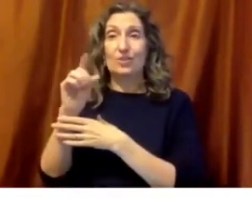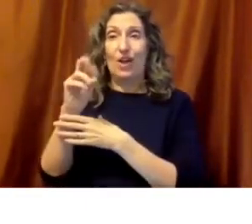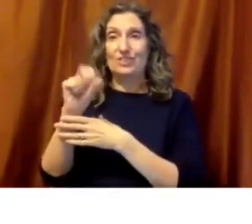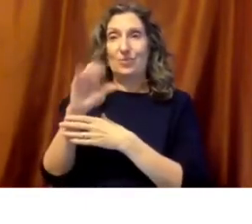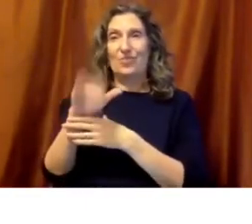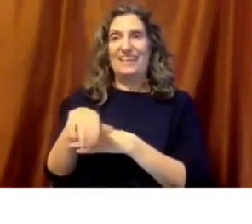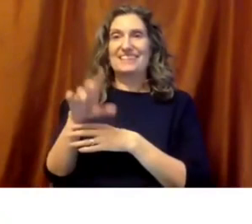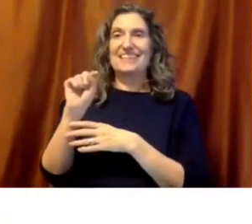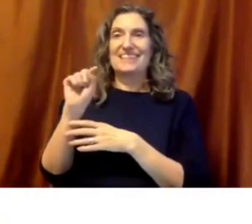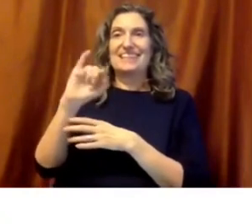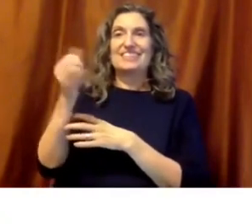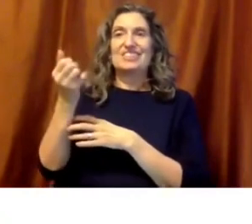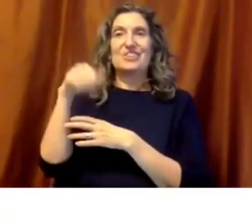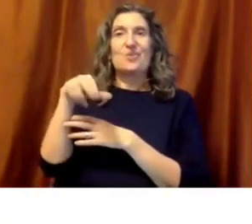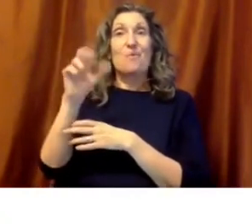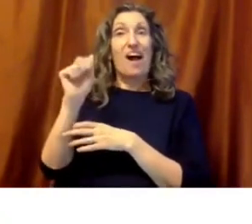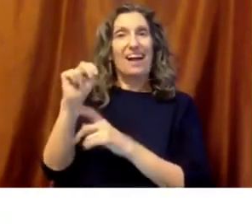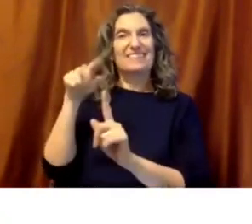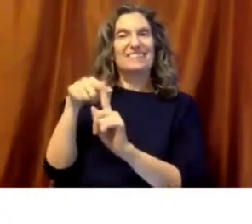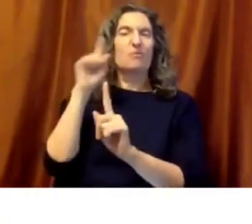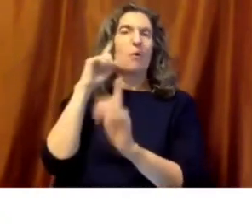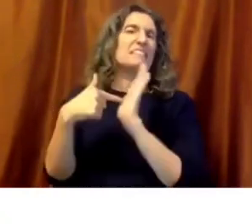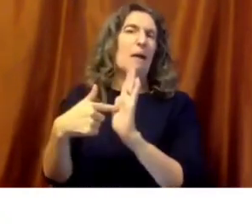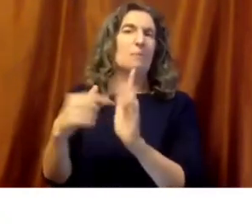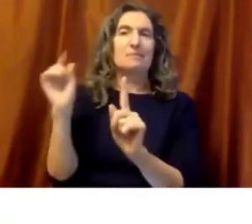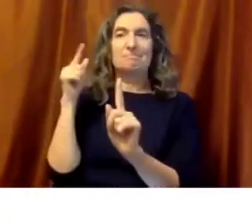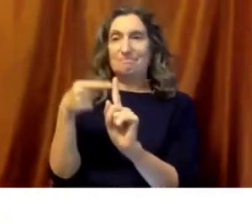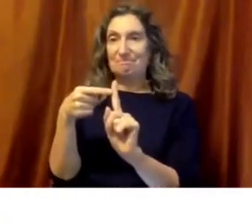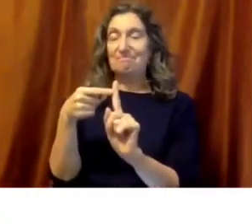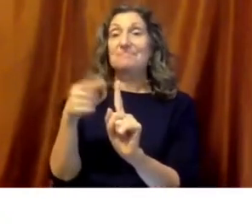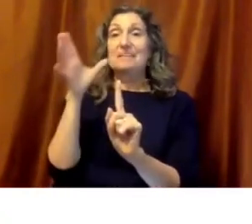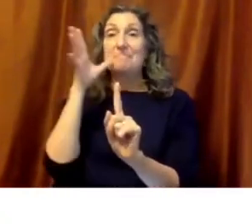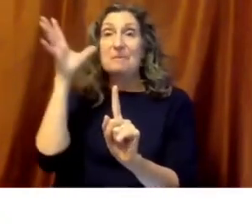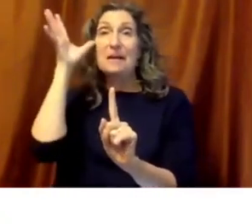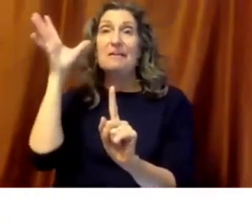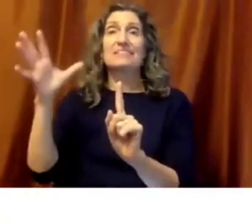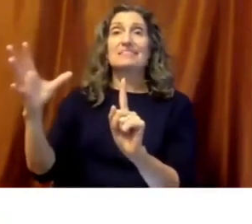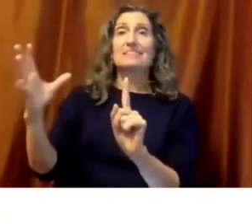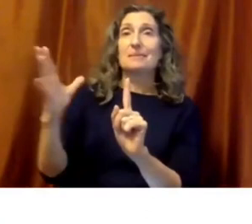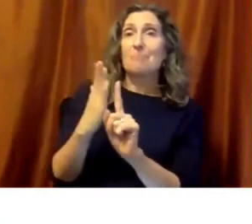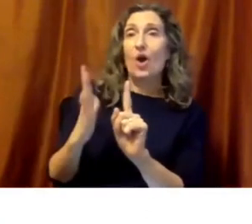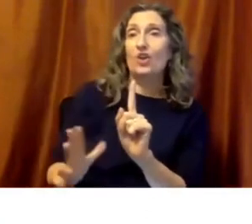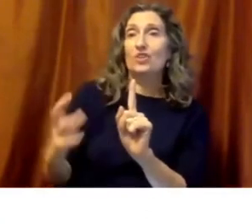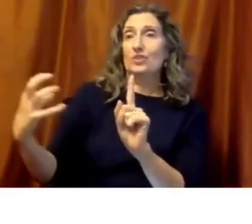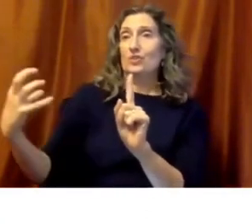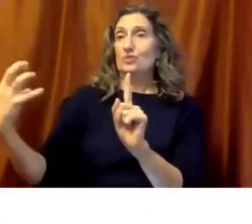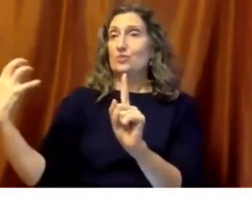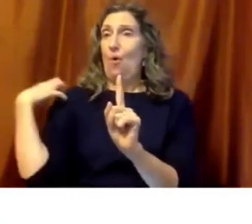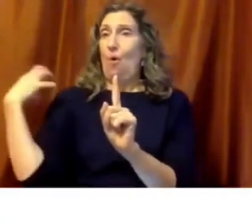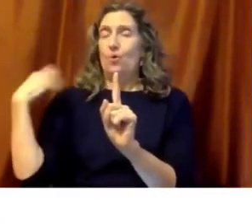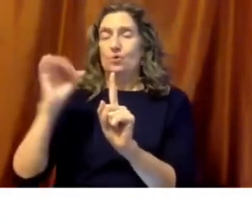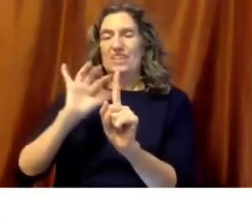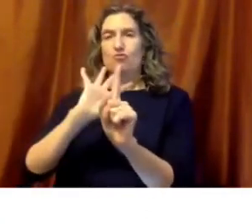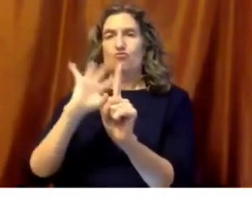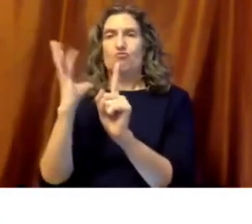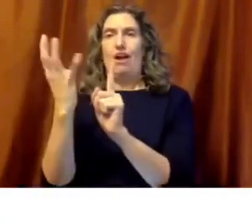Jaquan. And so the parents and our partners and the coach, we surround Jaquan.